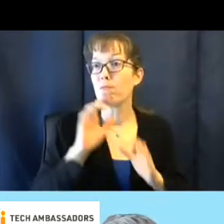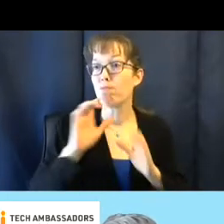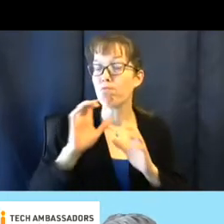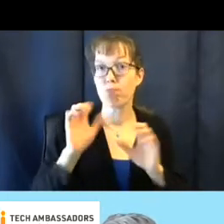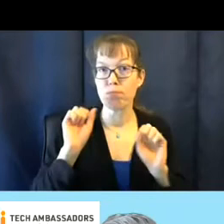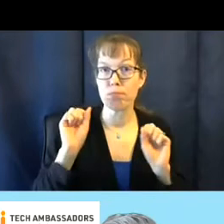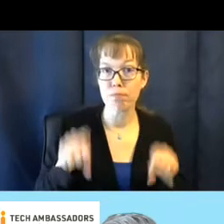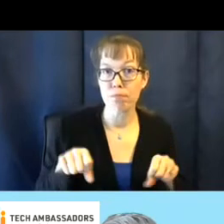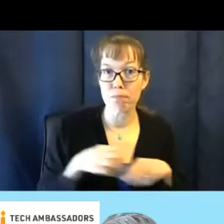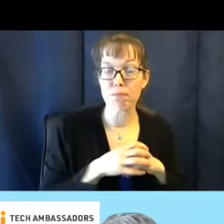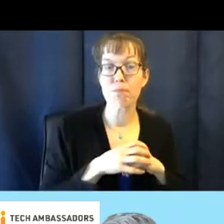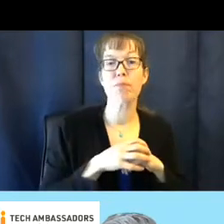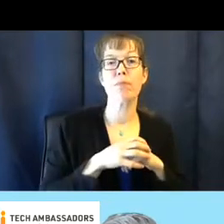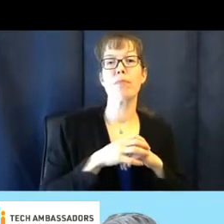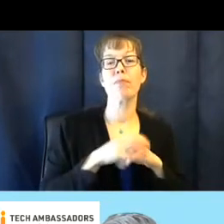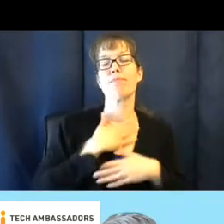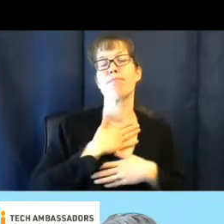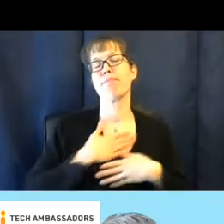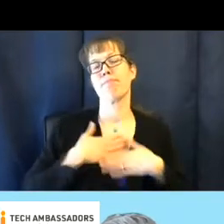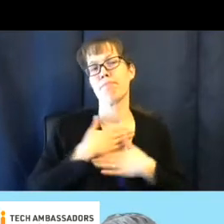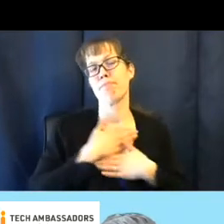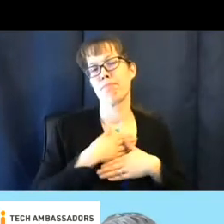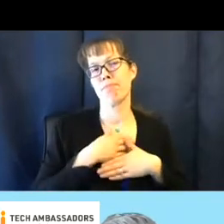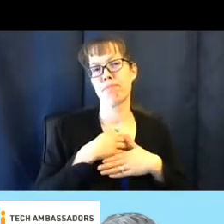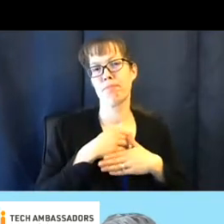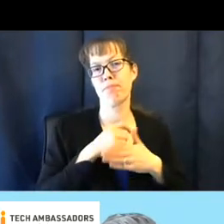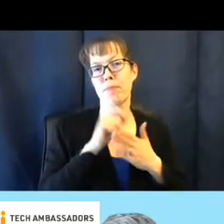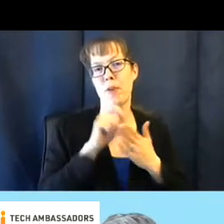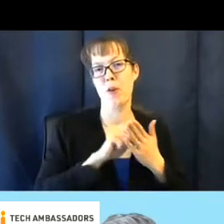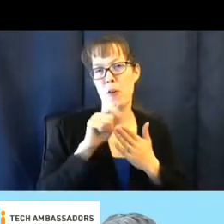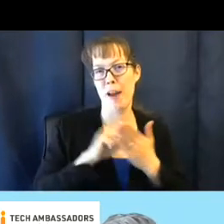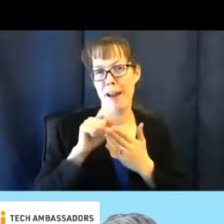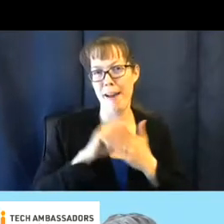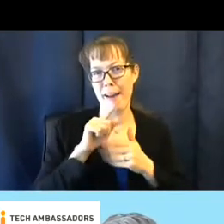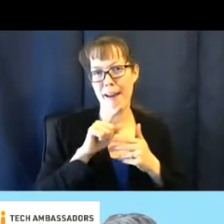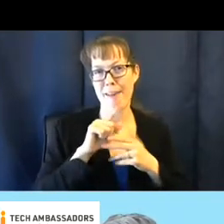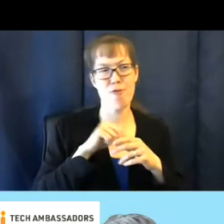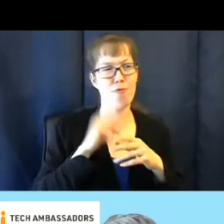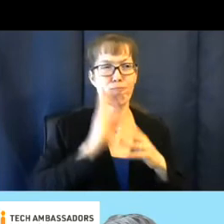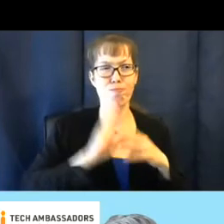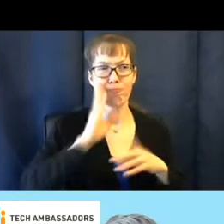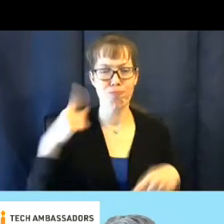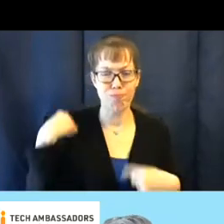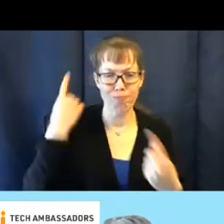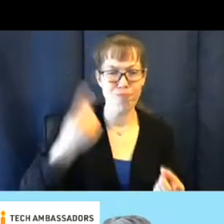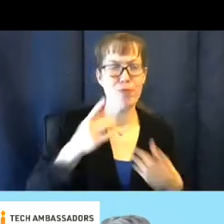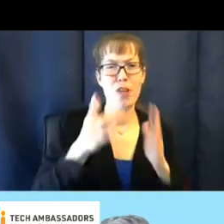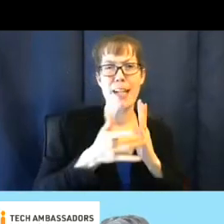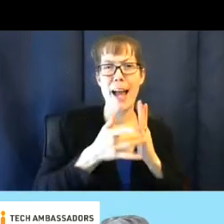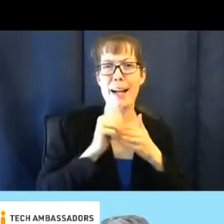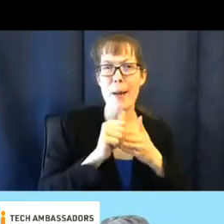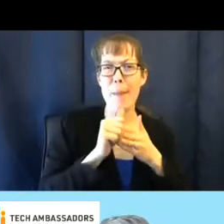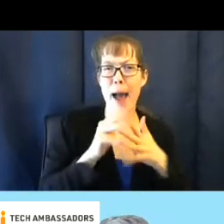I had so much fun riding on this Tech Ambassador bus. I didn't have to pack